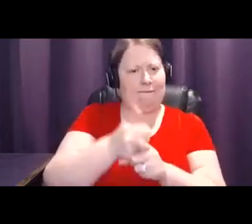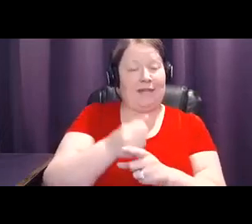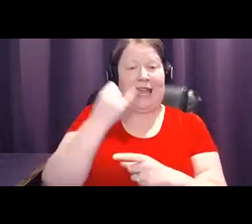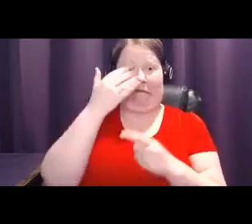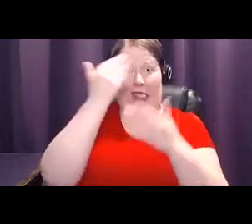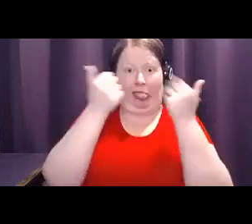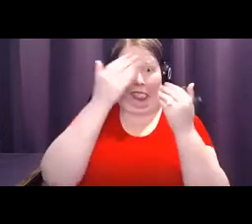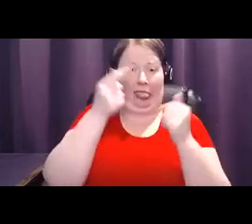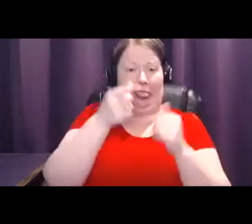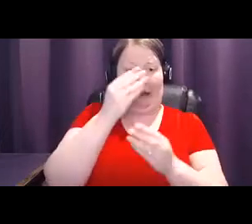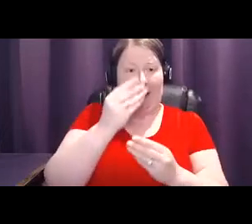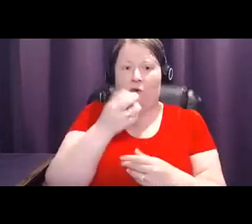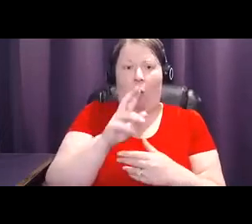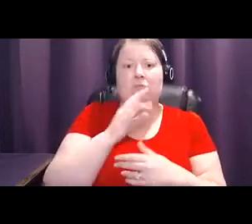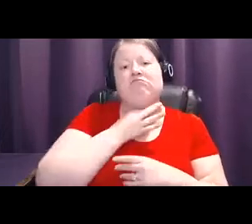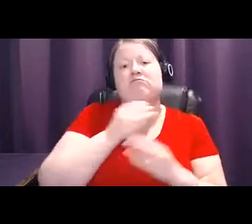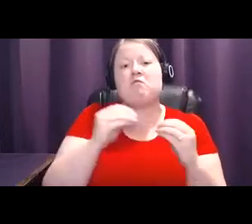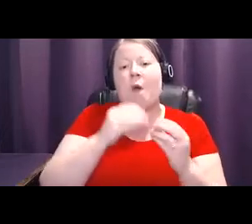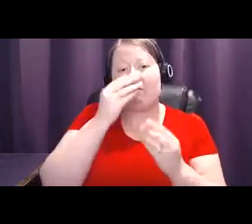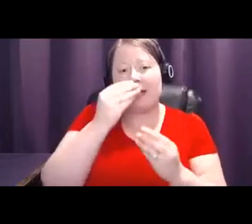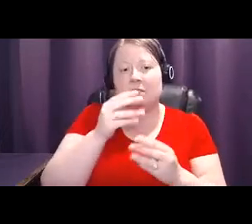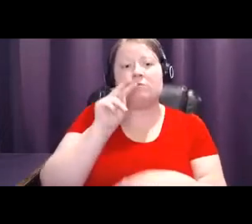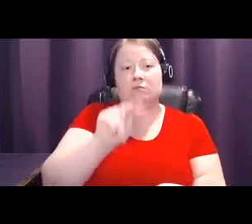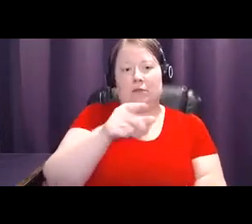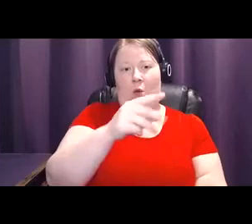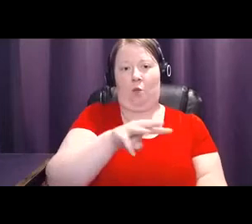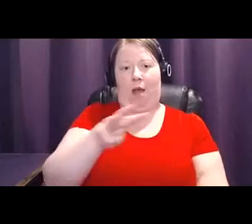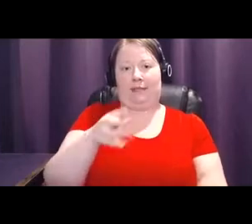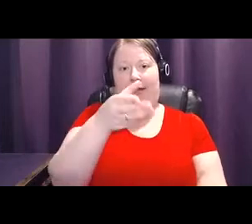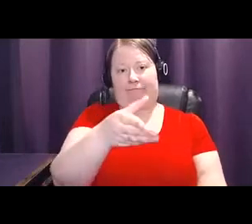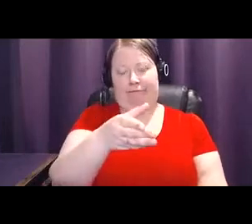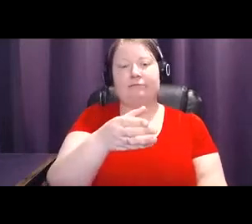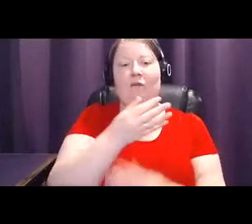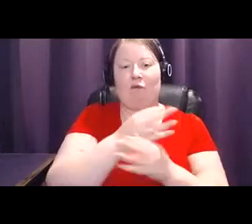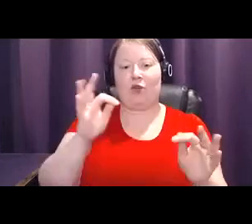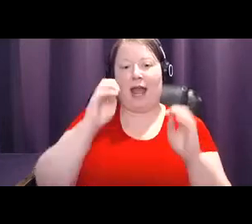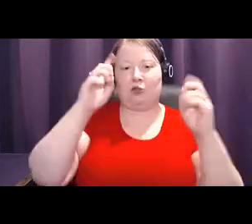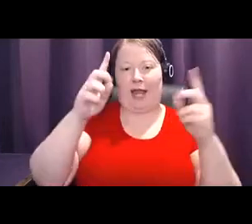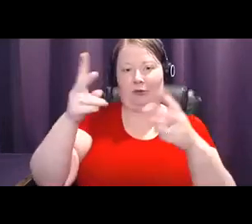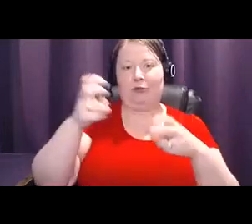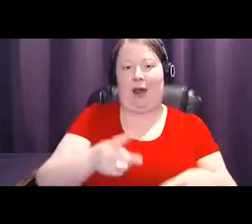information or just want more, visit breasthealthresources.org for free educational downloads.